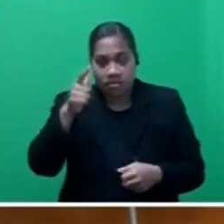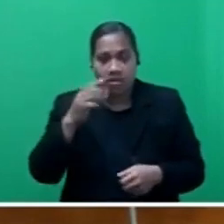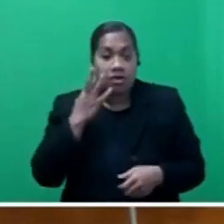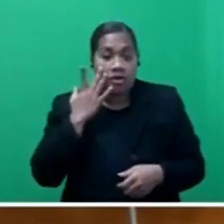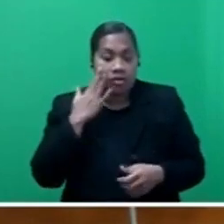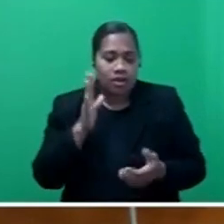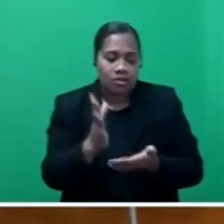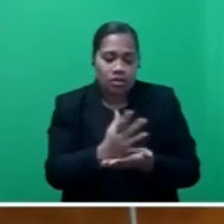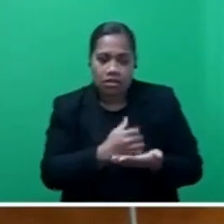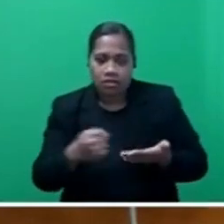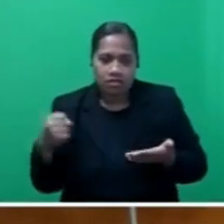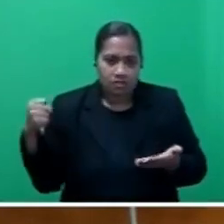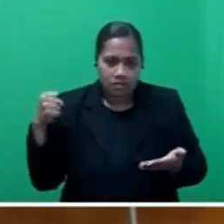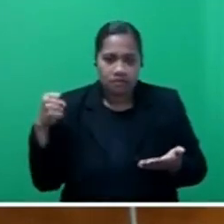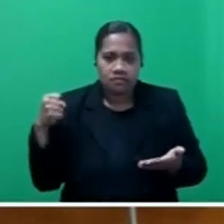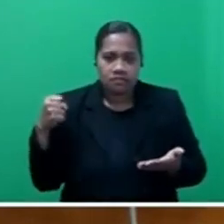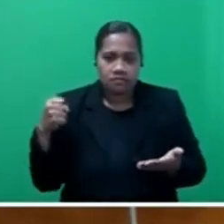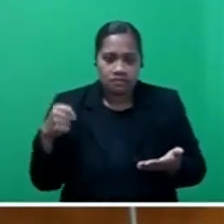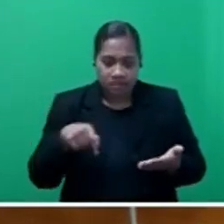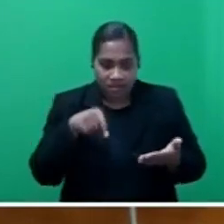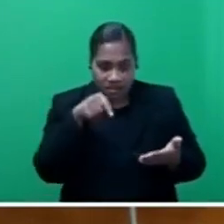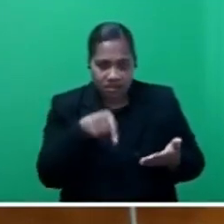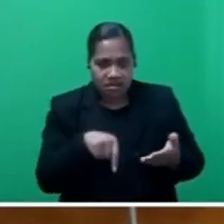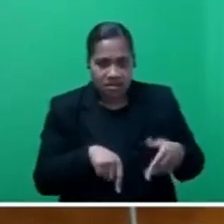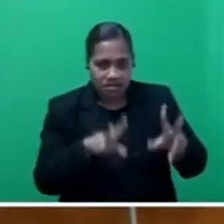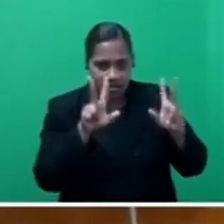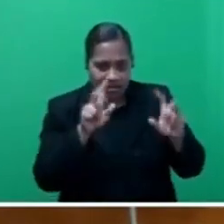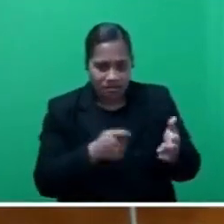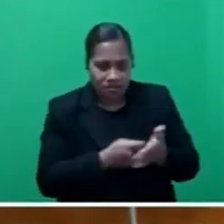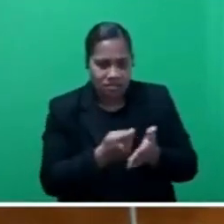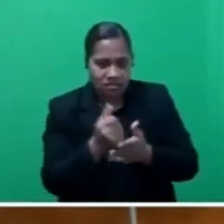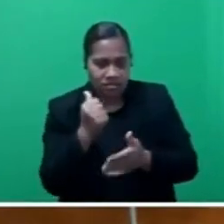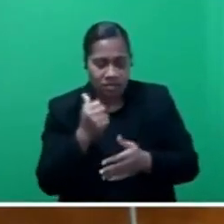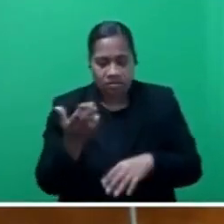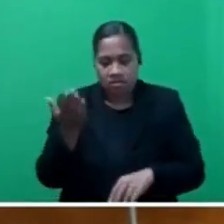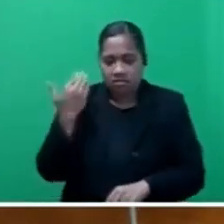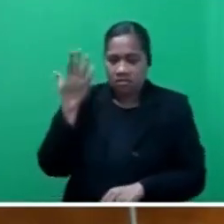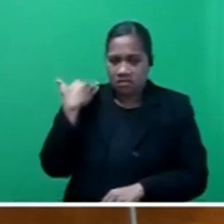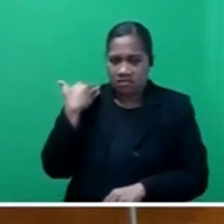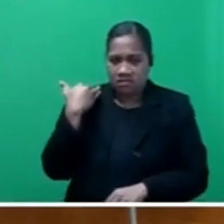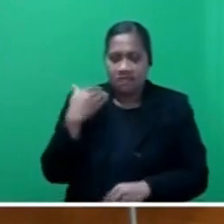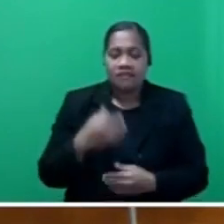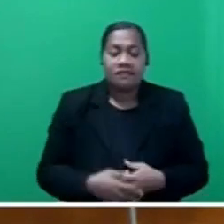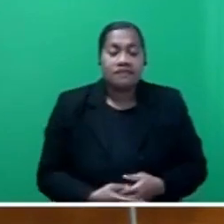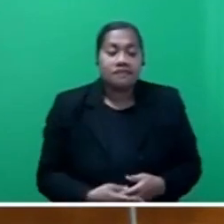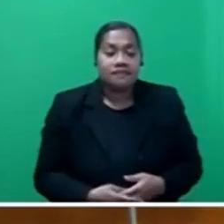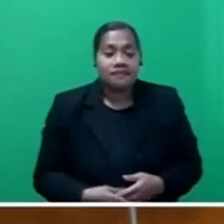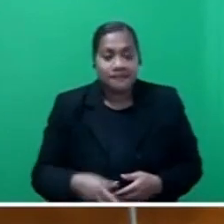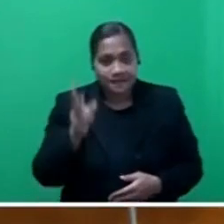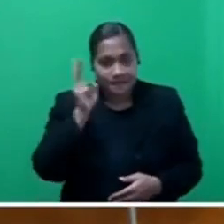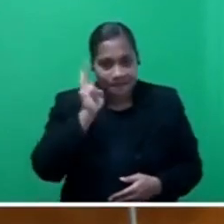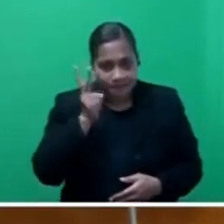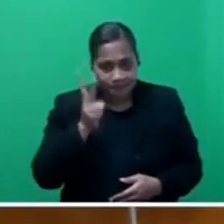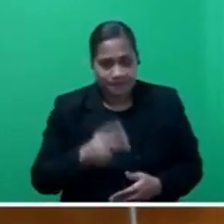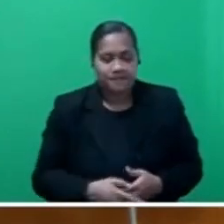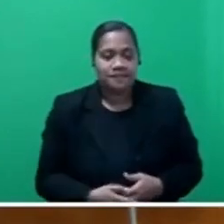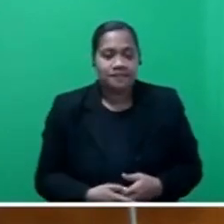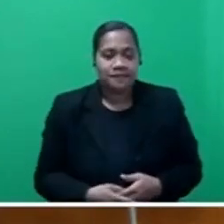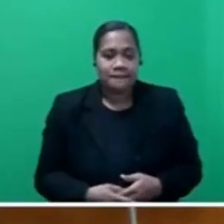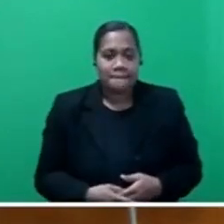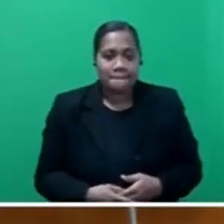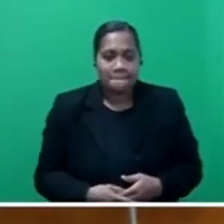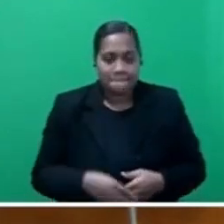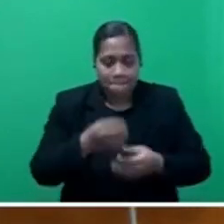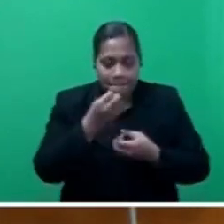or suspended these entitlements in the recent past. Again, Mr Speaker, sir, I reiterate